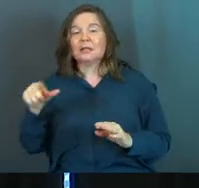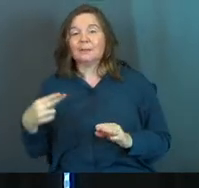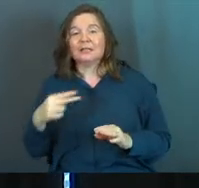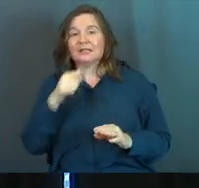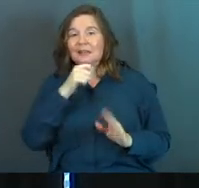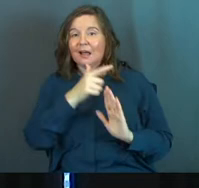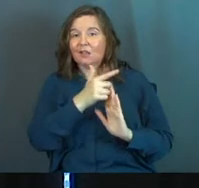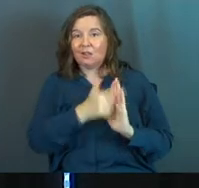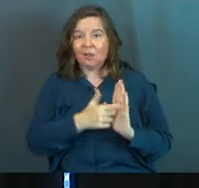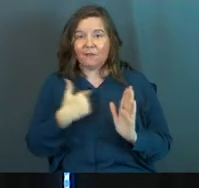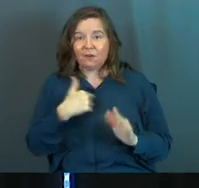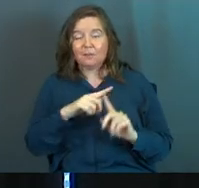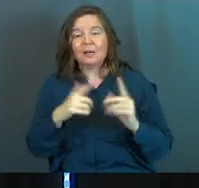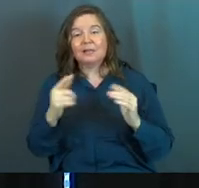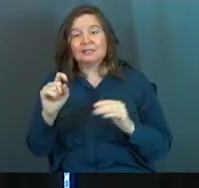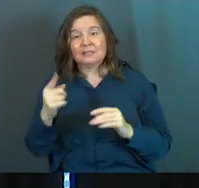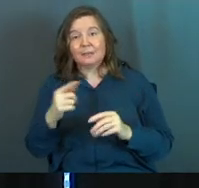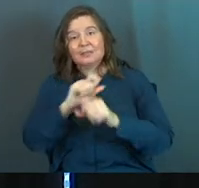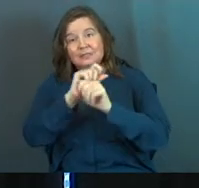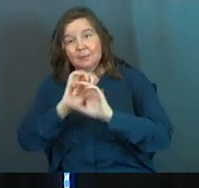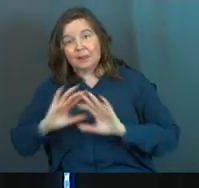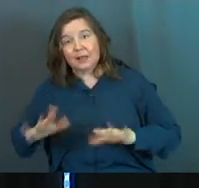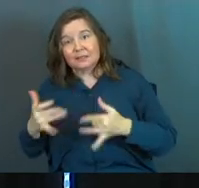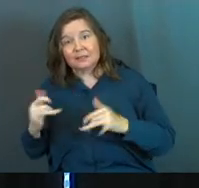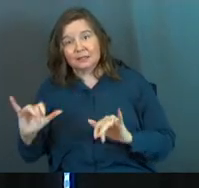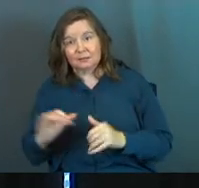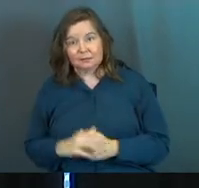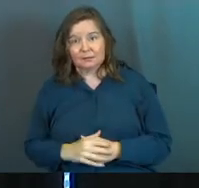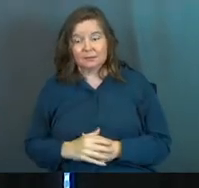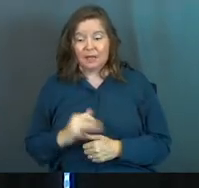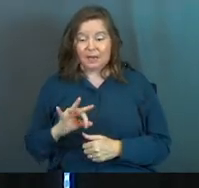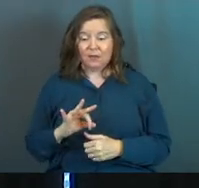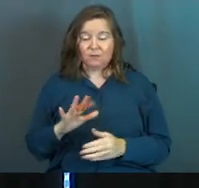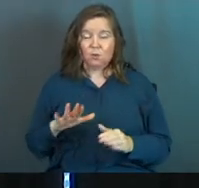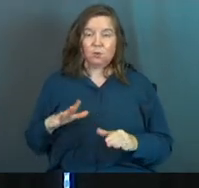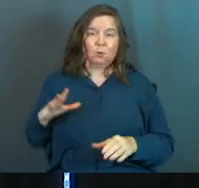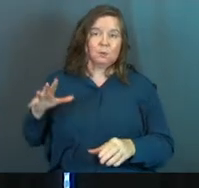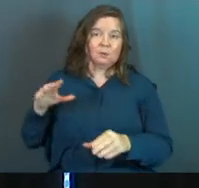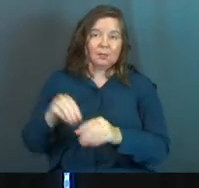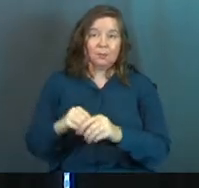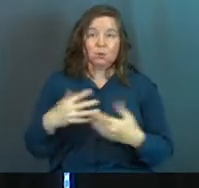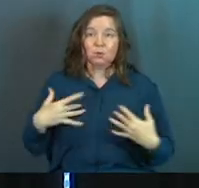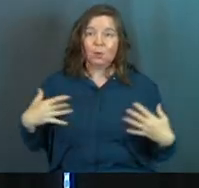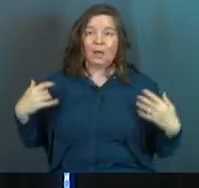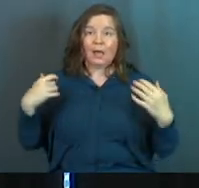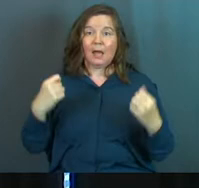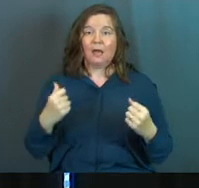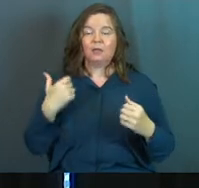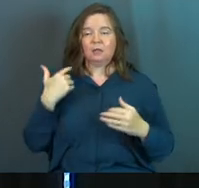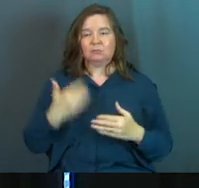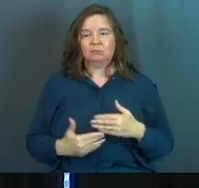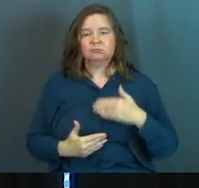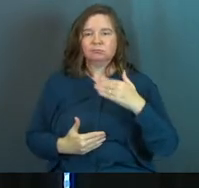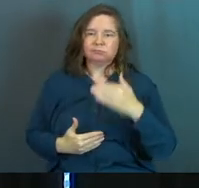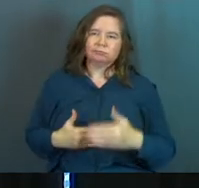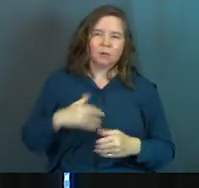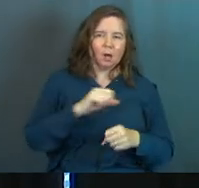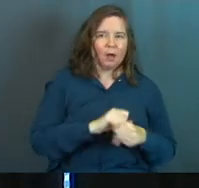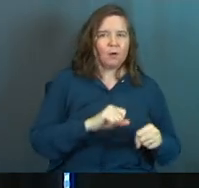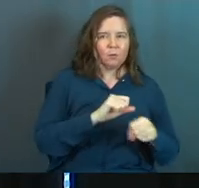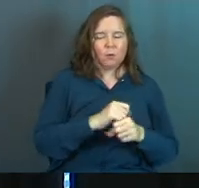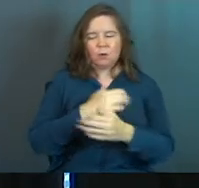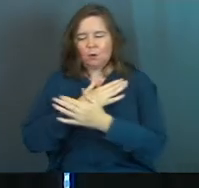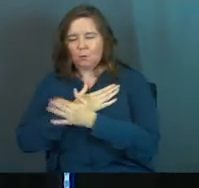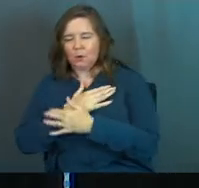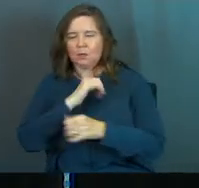is not a law for us, but Sabbath is a blessing. And if you step into a healthy rhythm of rest in your